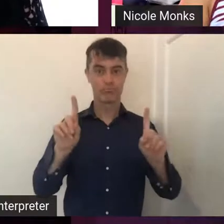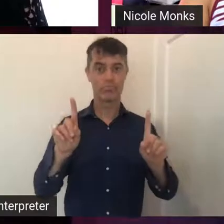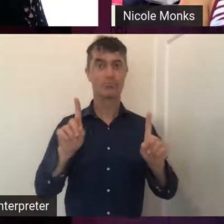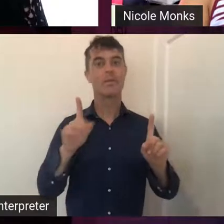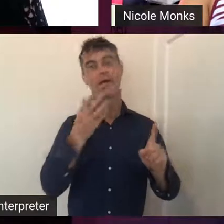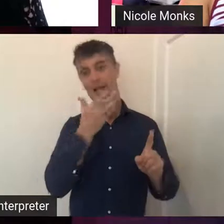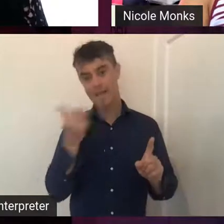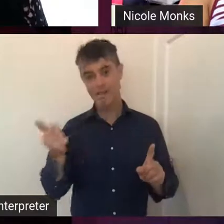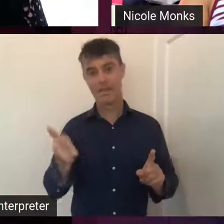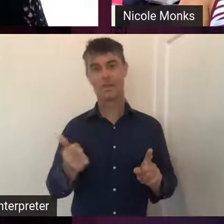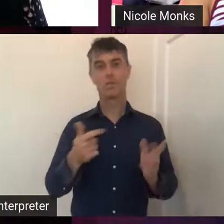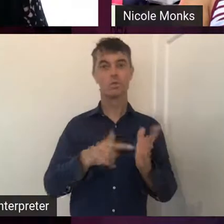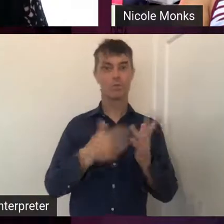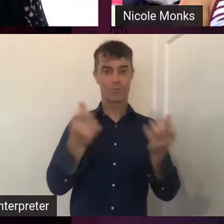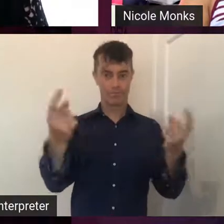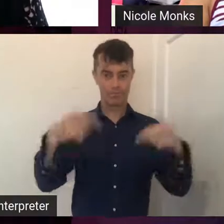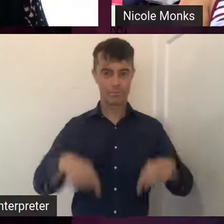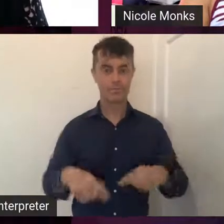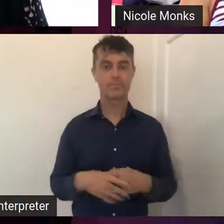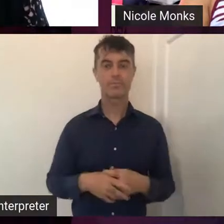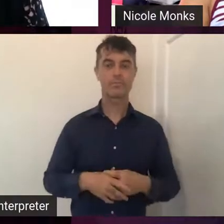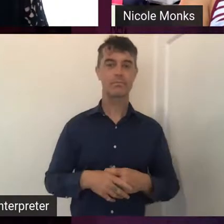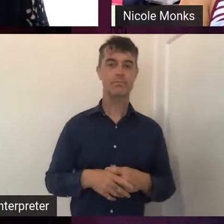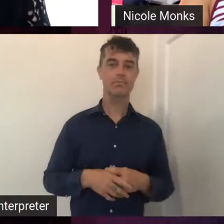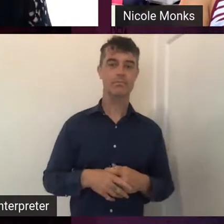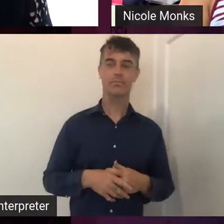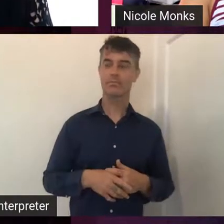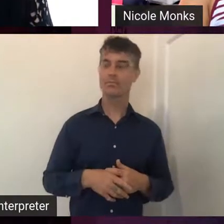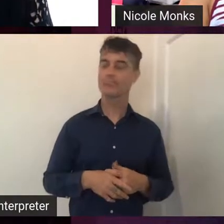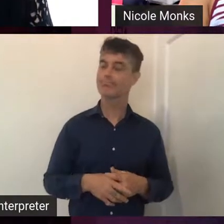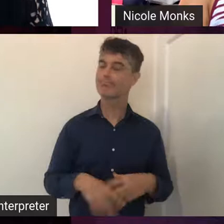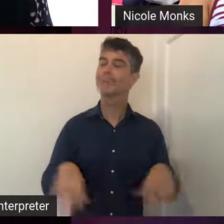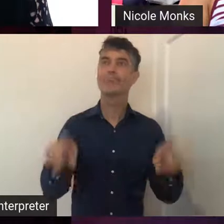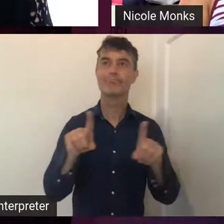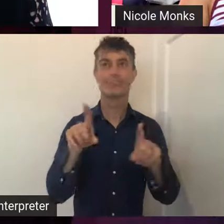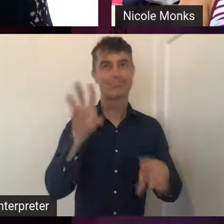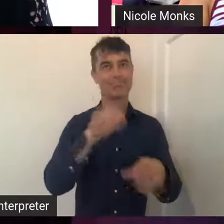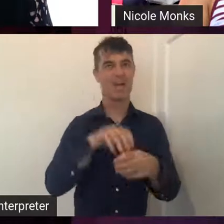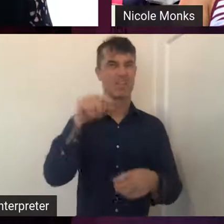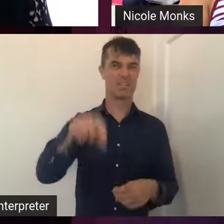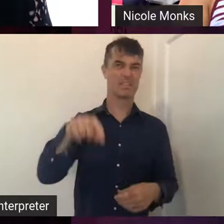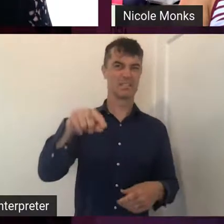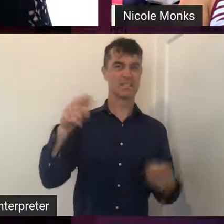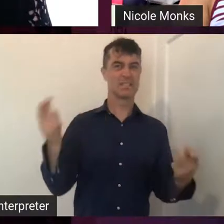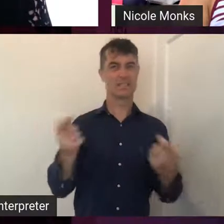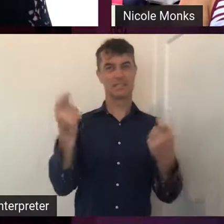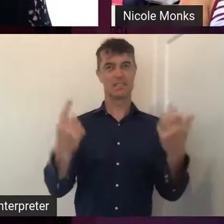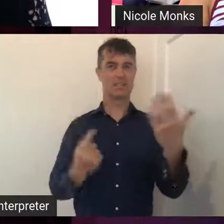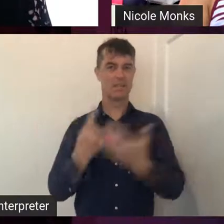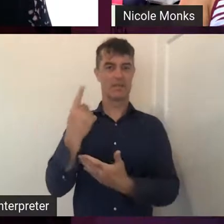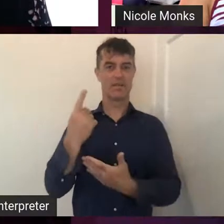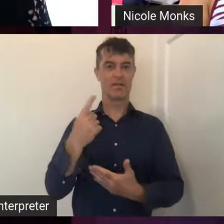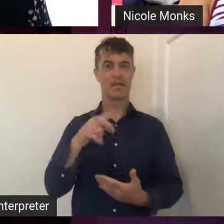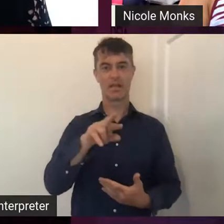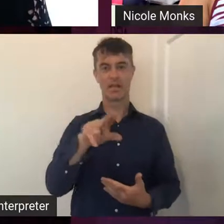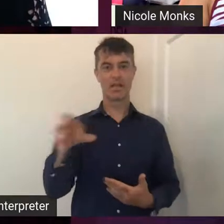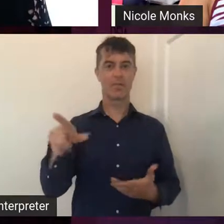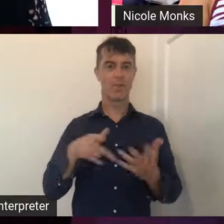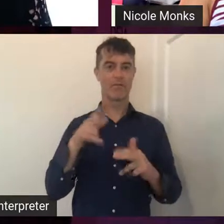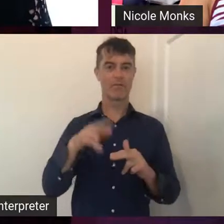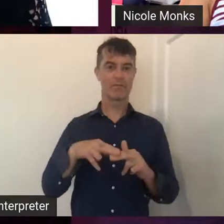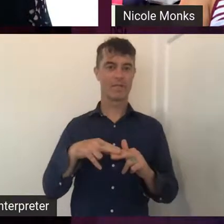been lovely to have you and be part of this event. And I'm just going to bring a couple of,